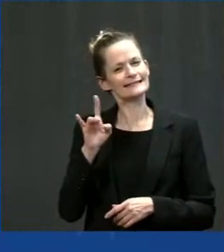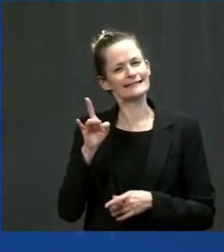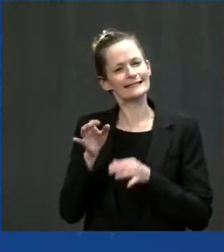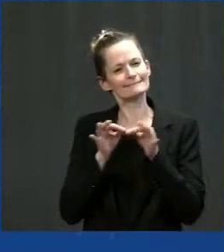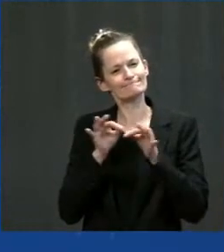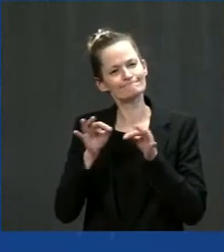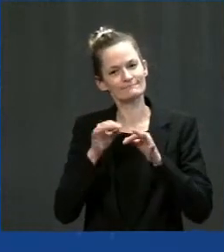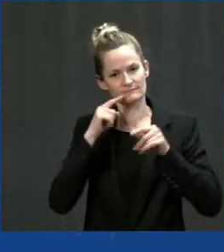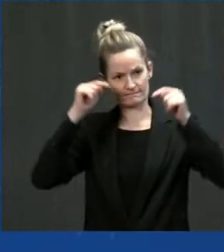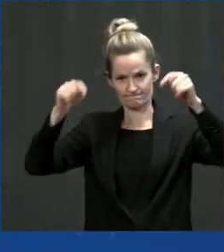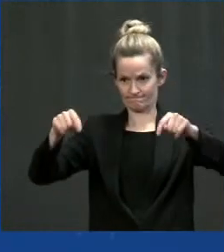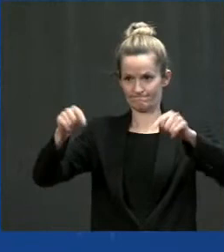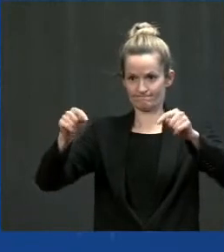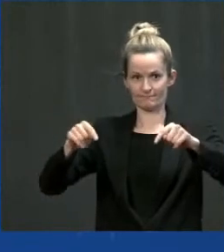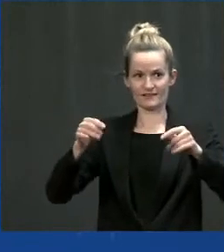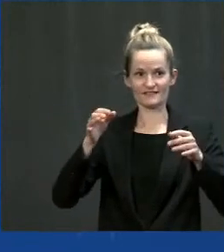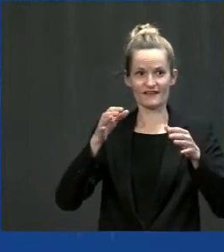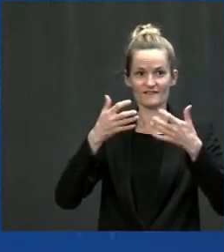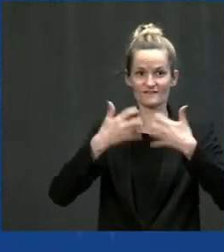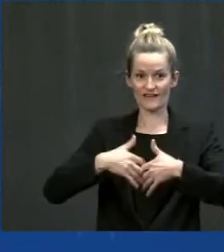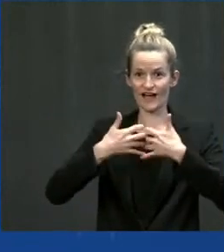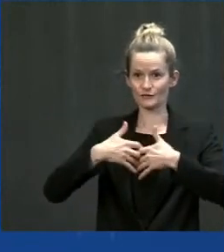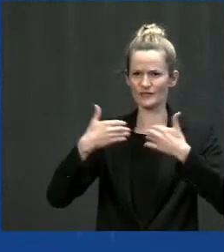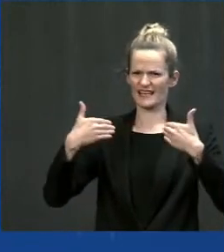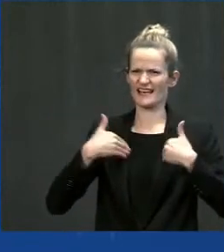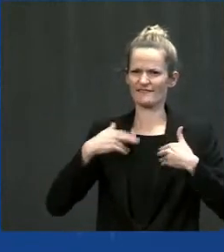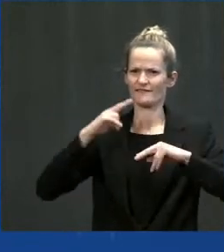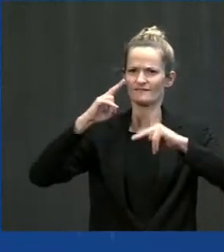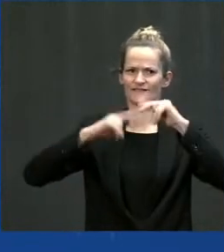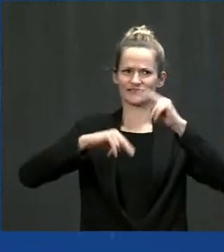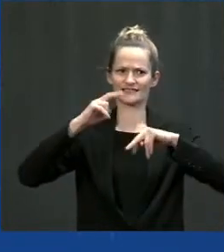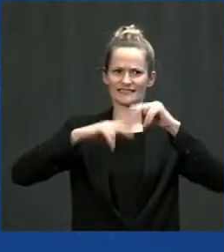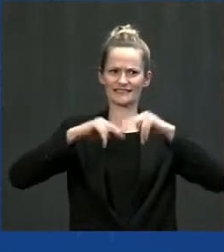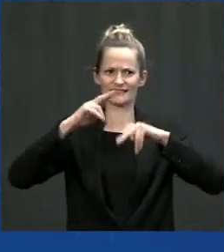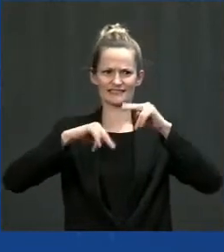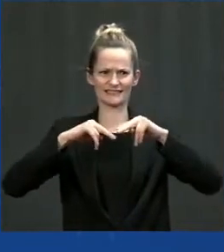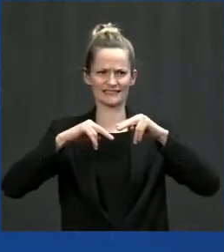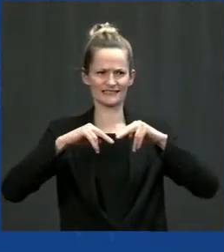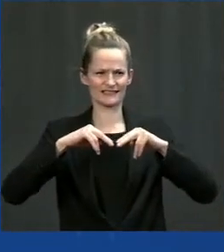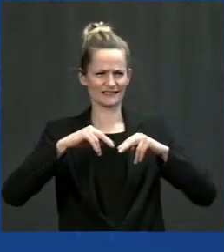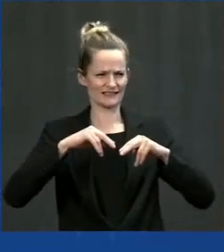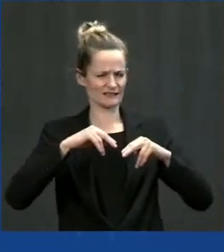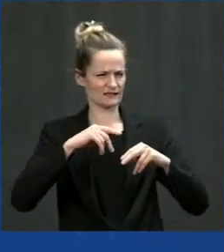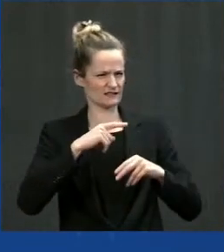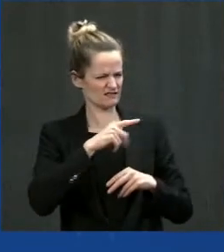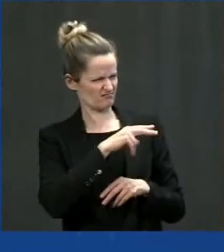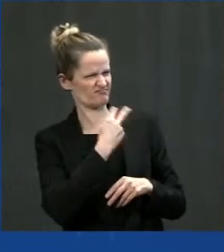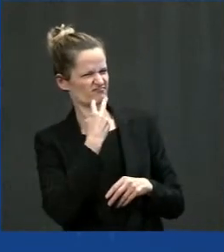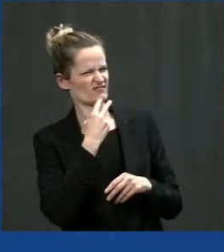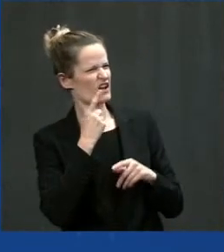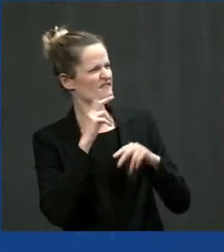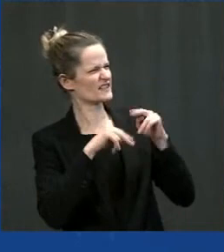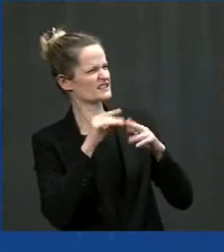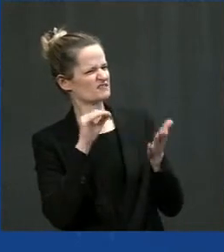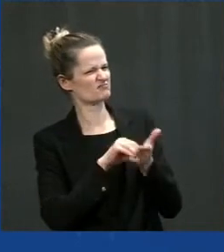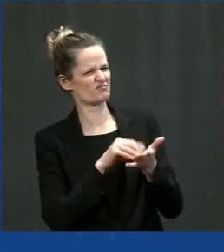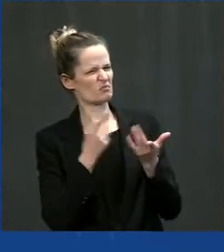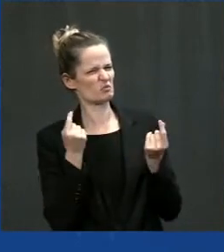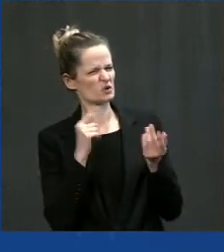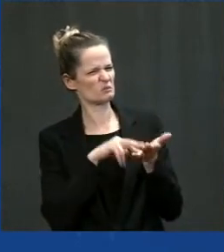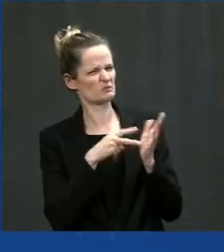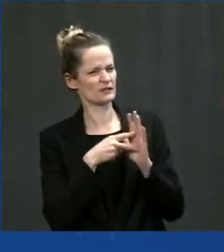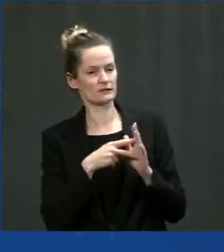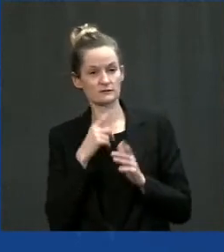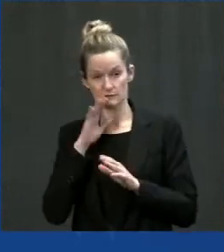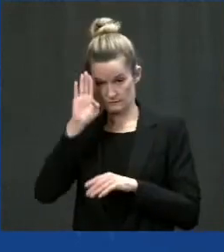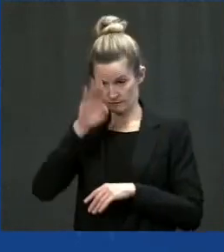And they all looked at me like, what the hell does that mean? And I said, I bet every one of you can name for me the intersections, your town and your city, where the